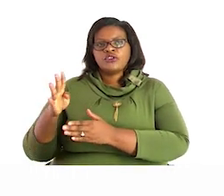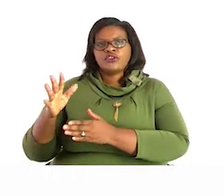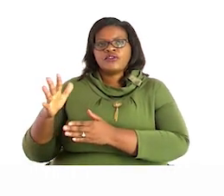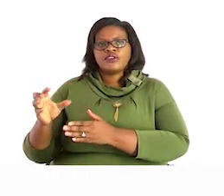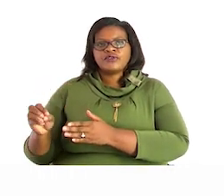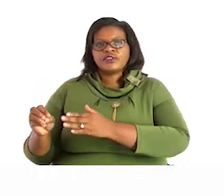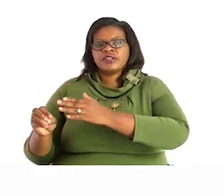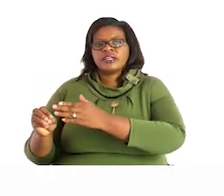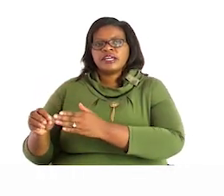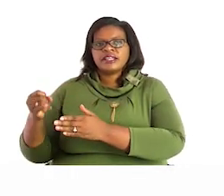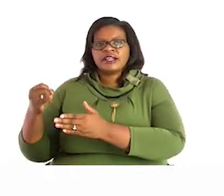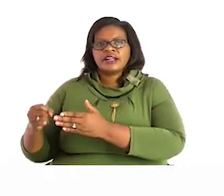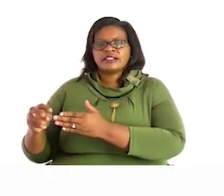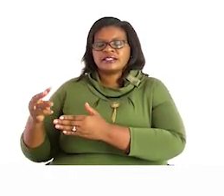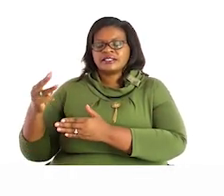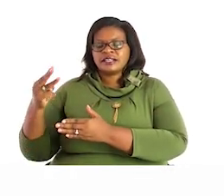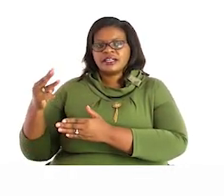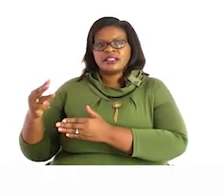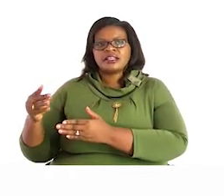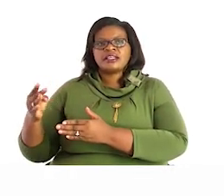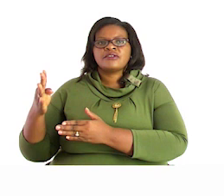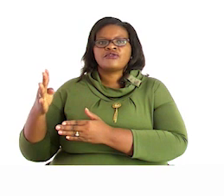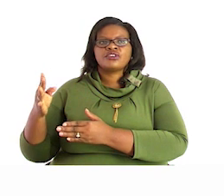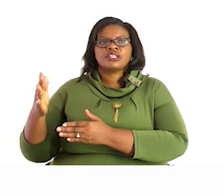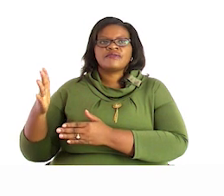one is 345